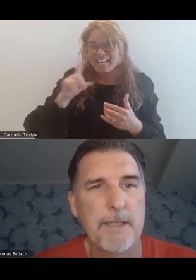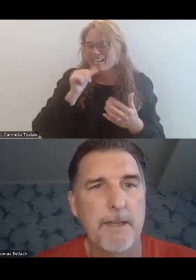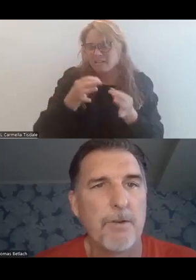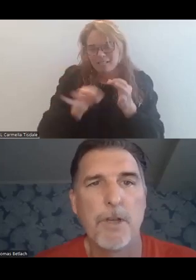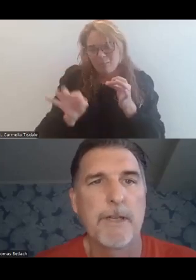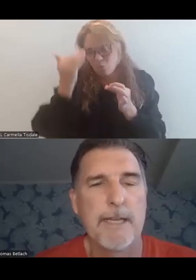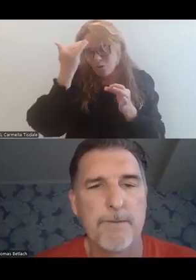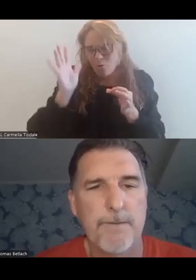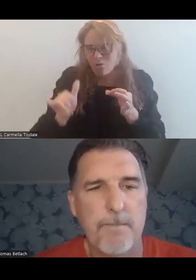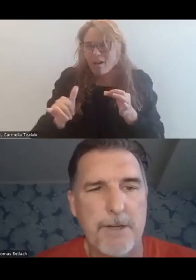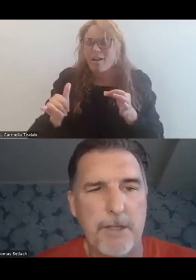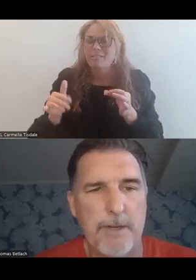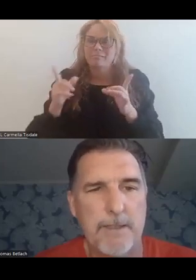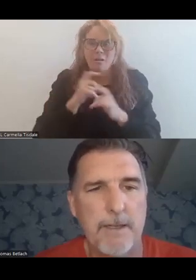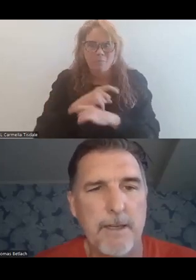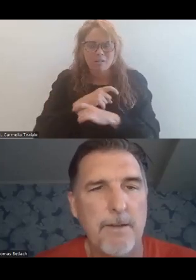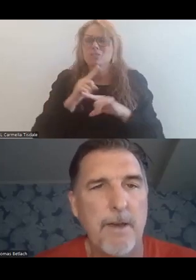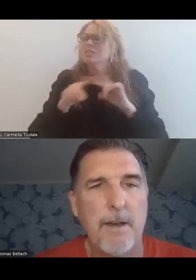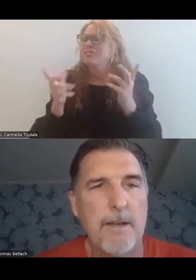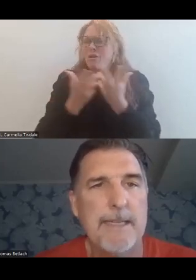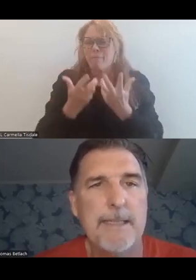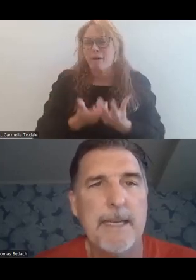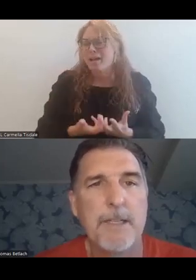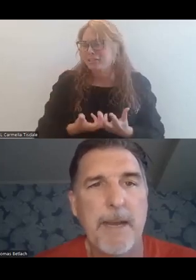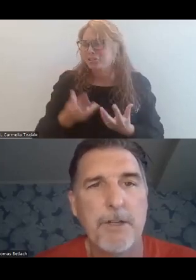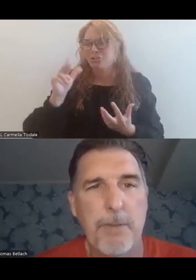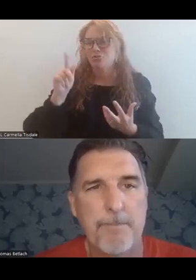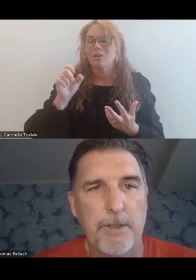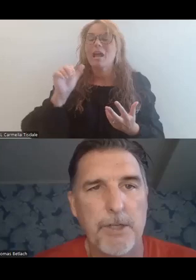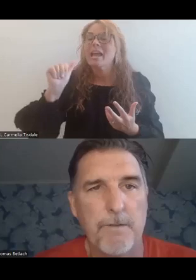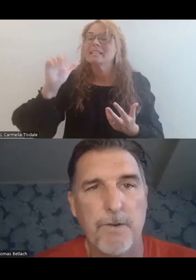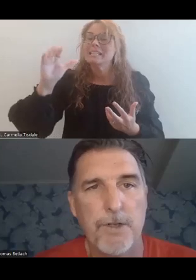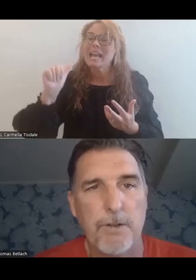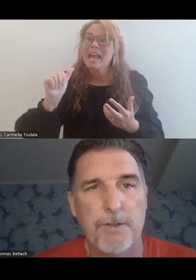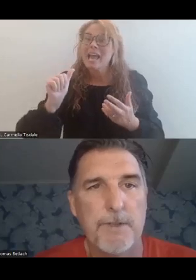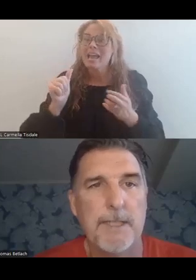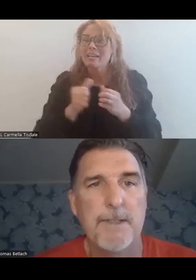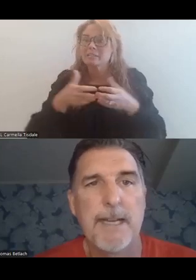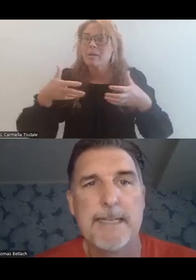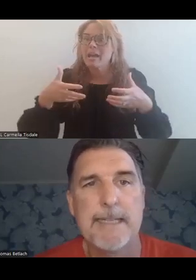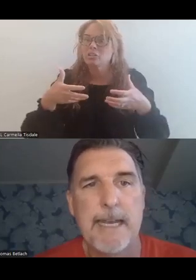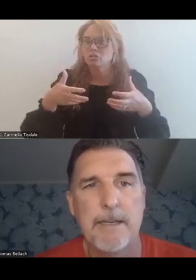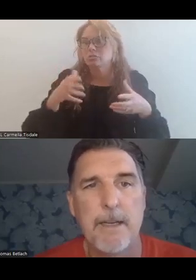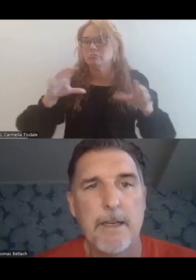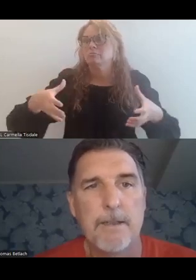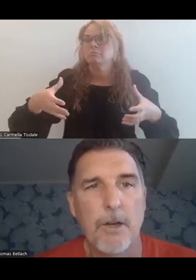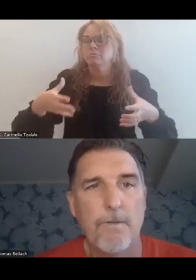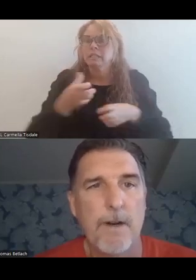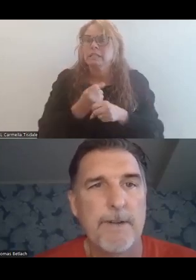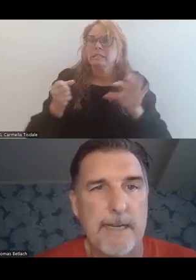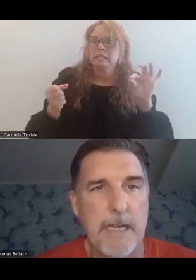that complexity, there's all kinds of different matching rates. The ACA expansion population for adults receives a 90-10.